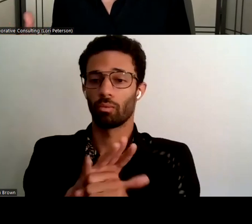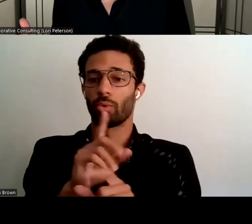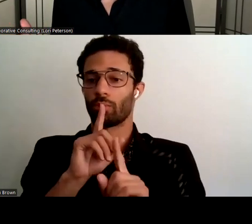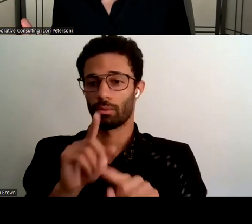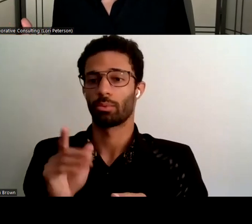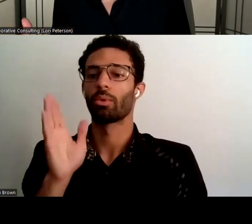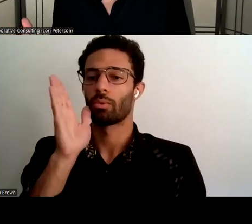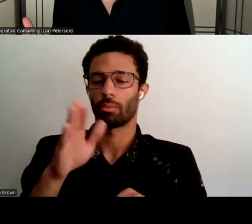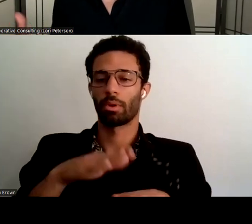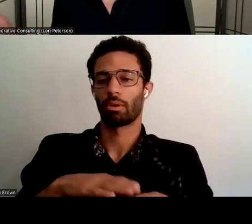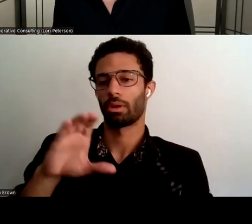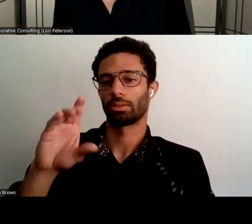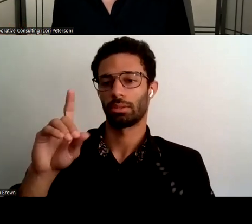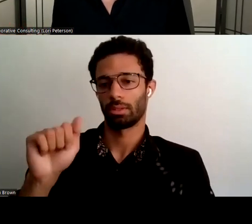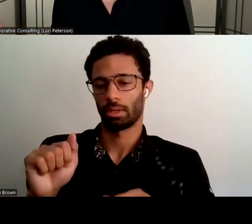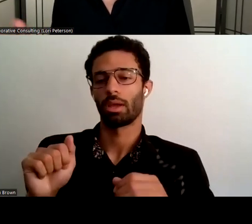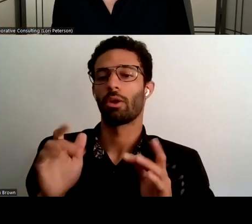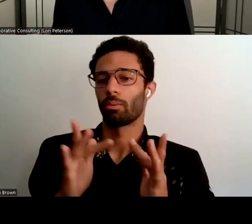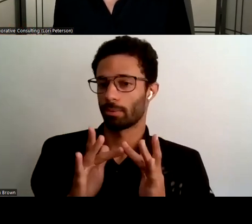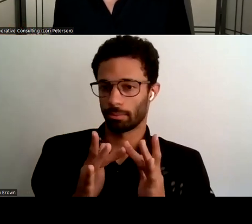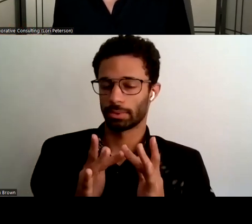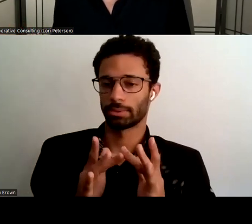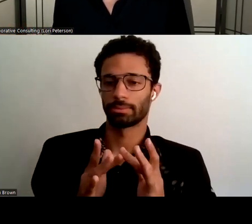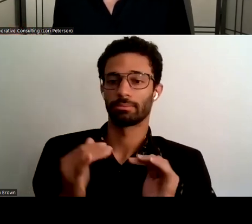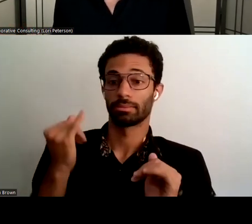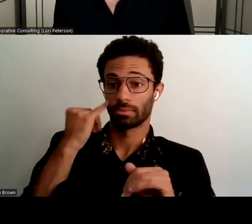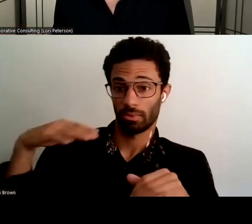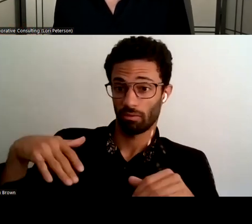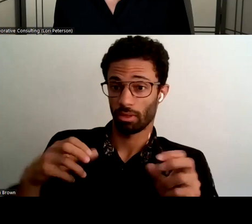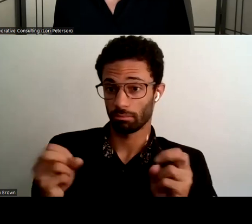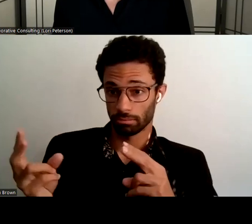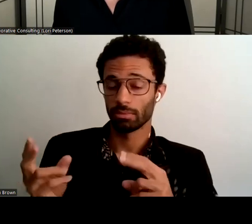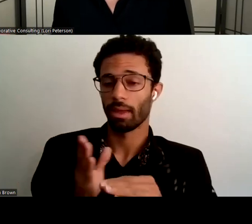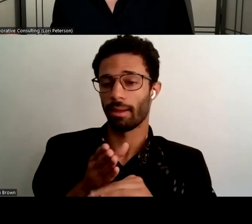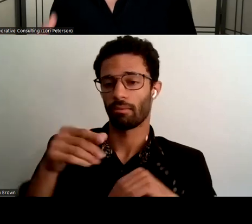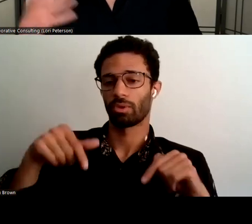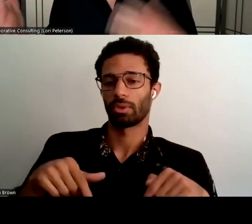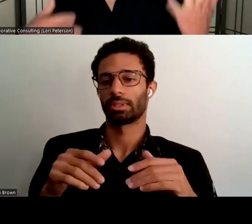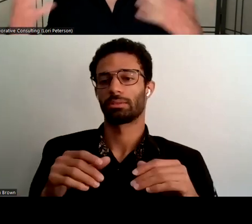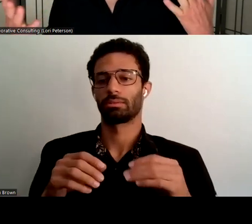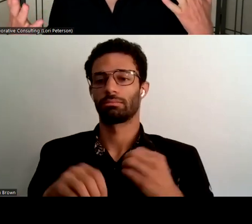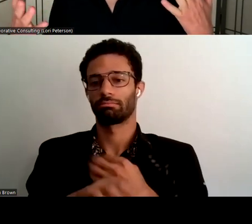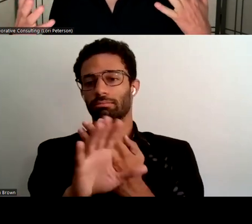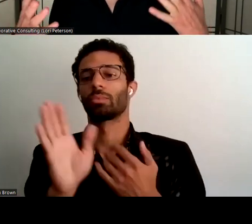the cda website if it's not already there it will definitely be available after this webinar and so if any of this uh